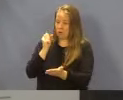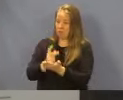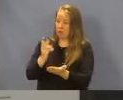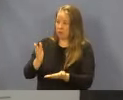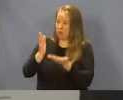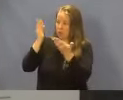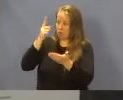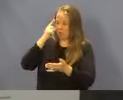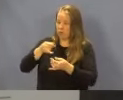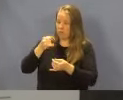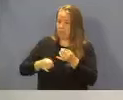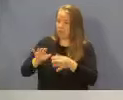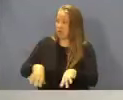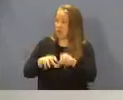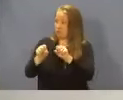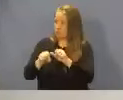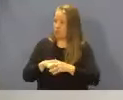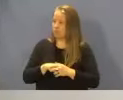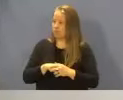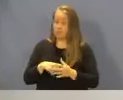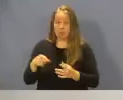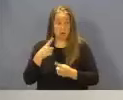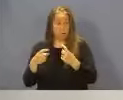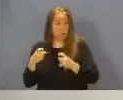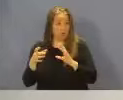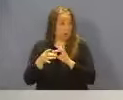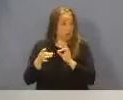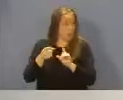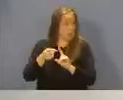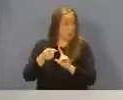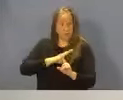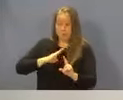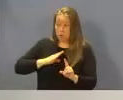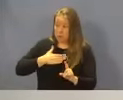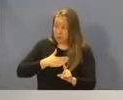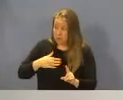proposal for final adoption. Questions, comments from the board, please?